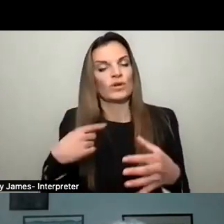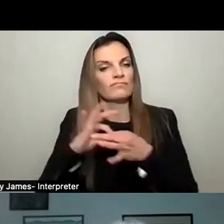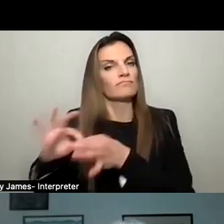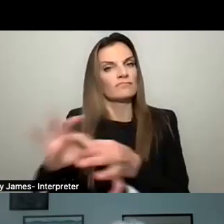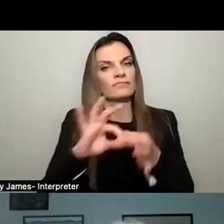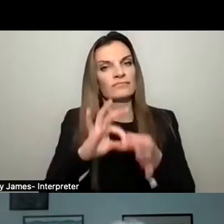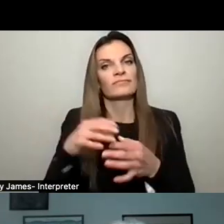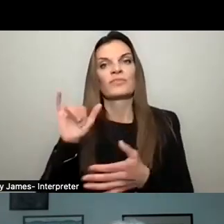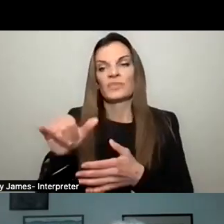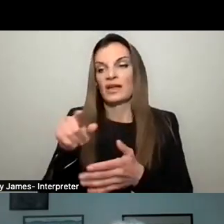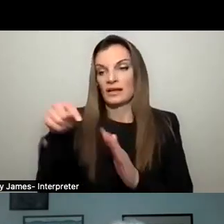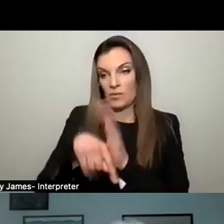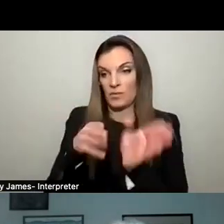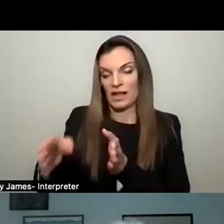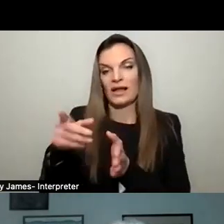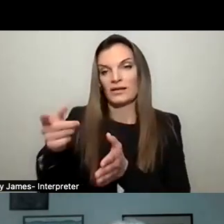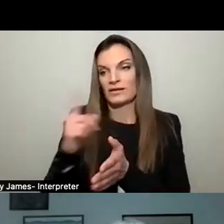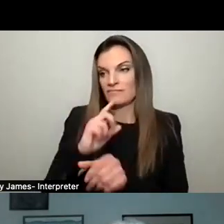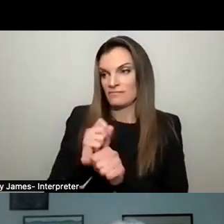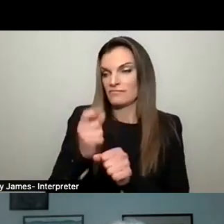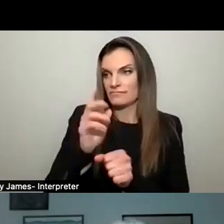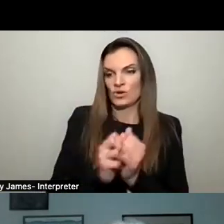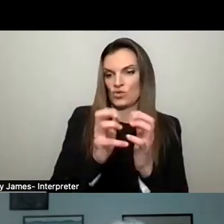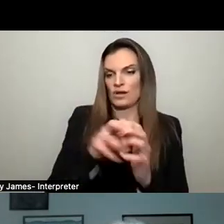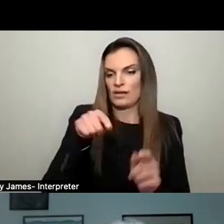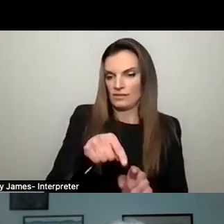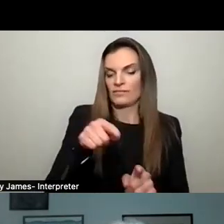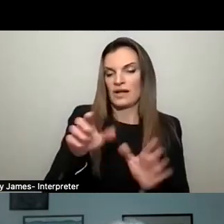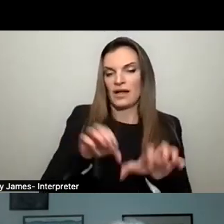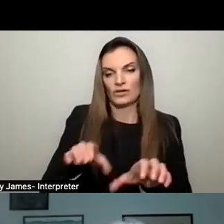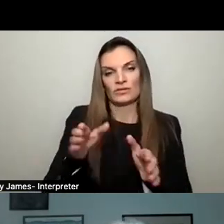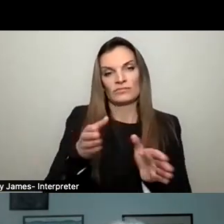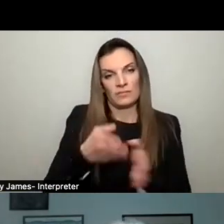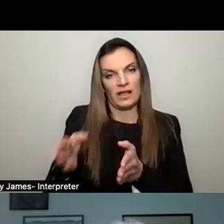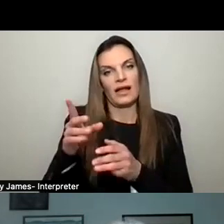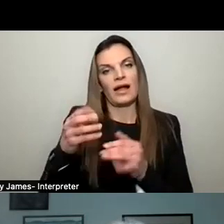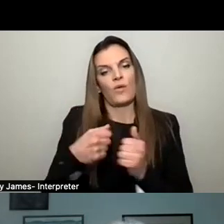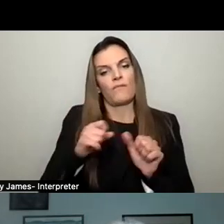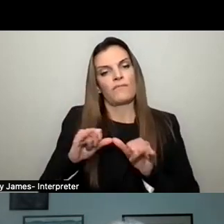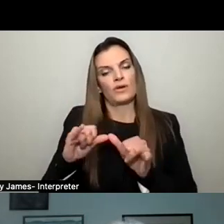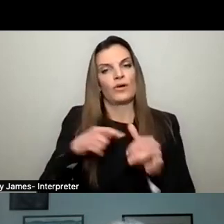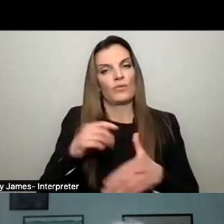comprehensive plan and make that action plan that we can all track, understand, and measure our progress together.